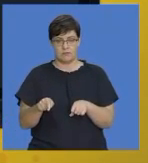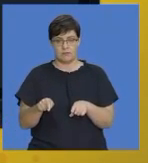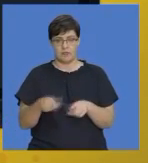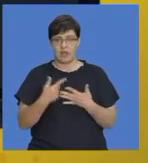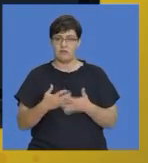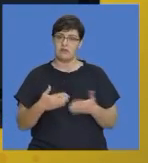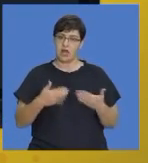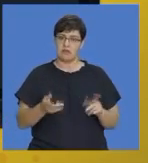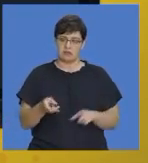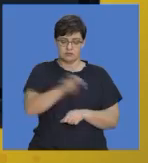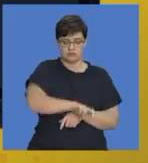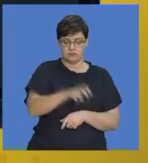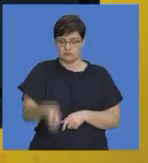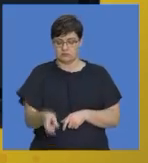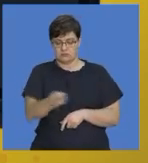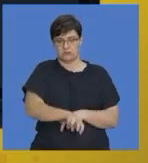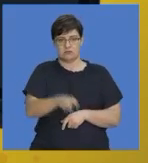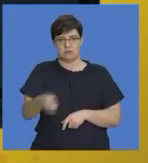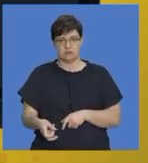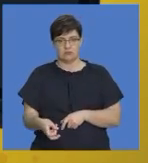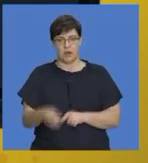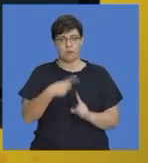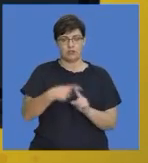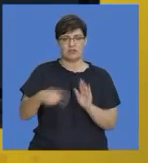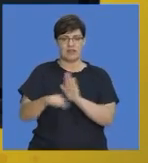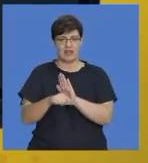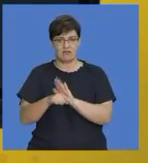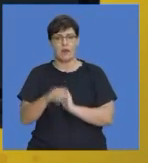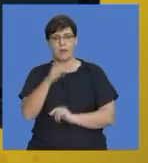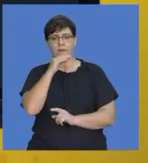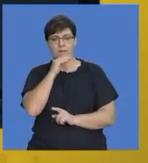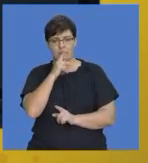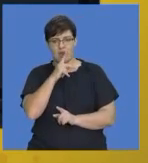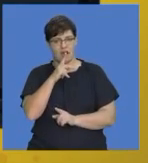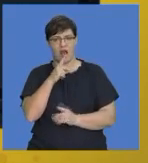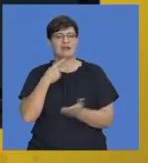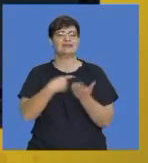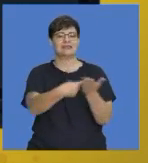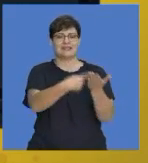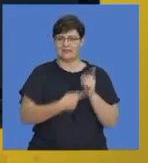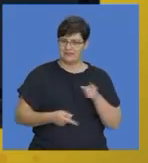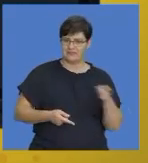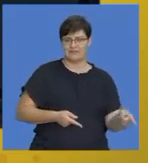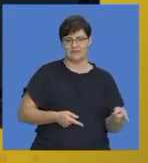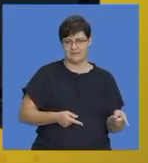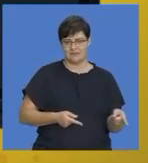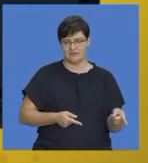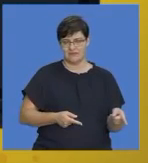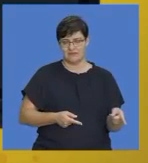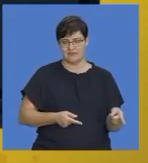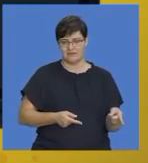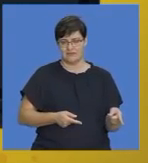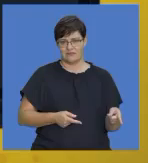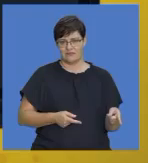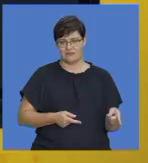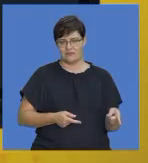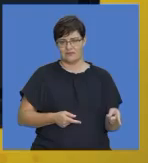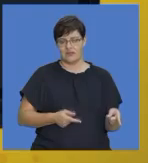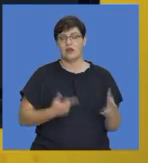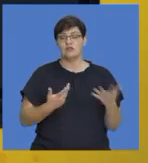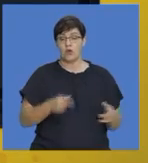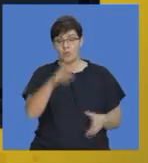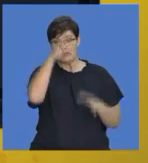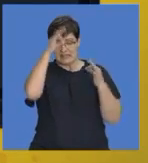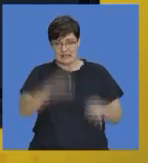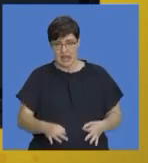the pros and cons, it means you are falling into a discursive category. So, you need to make sure that you decide in an argumentative